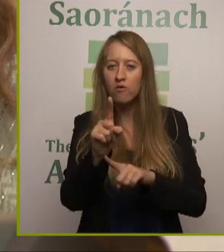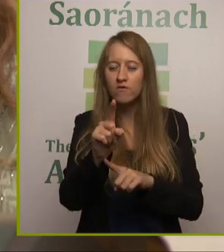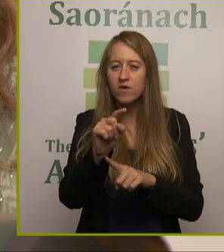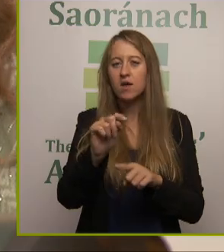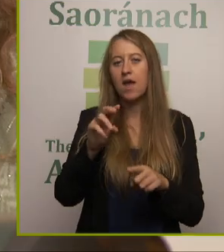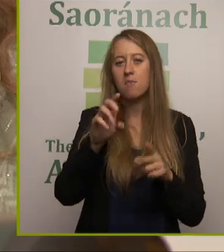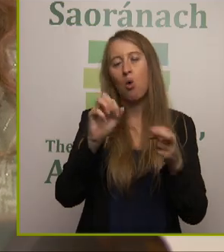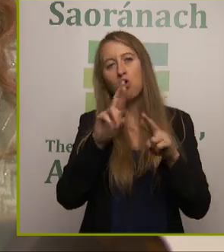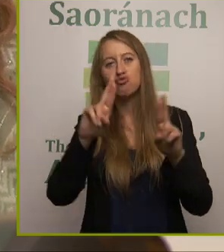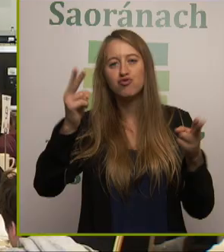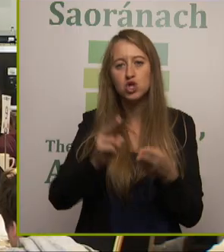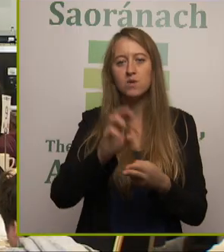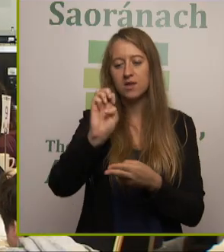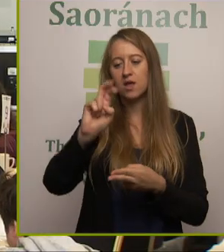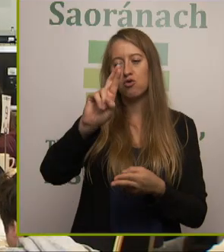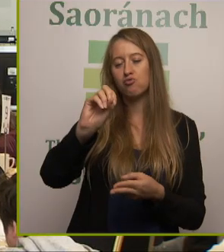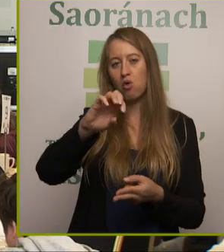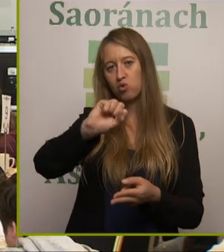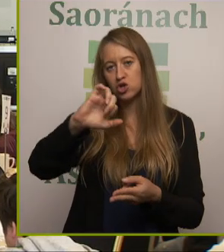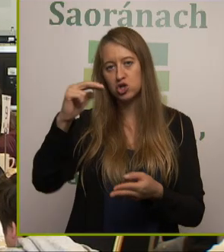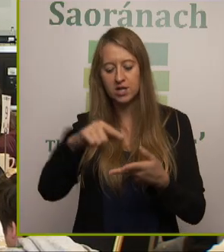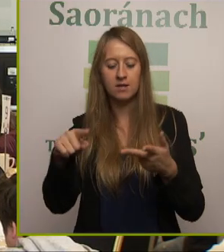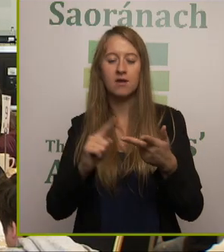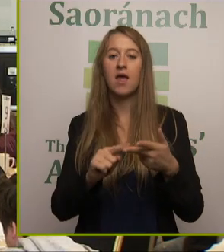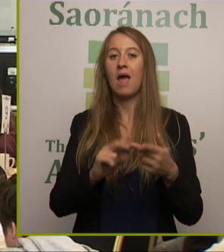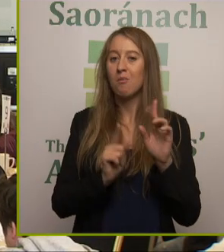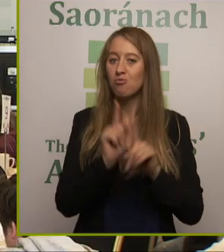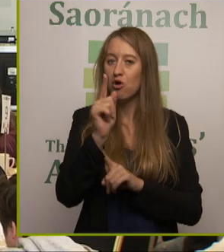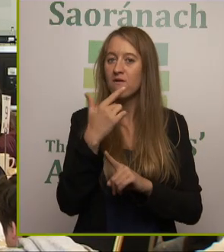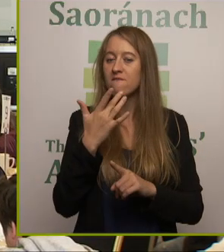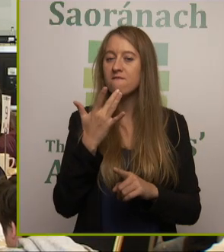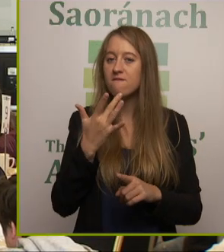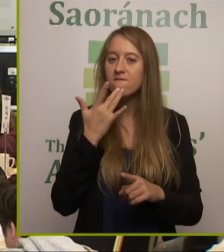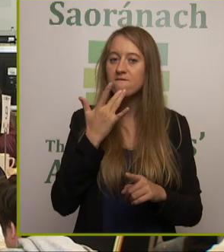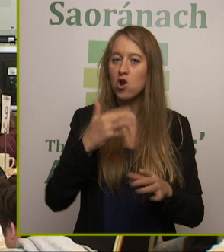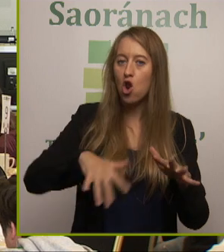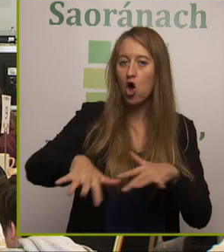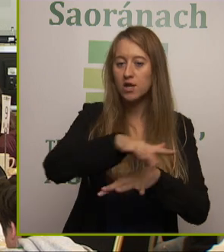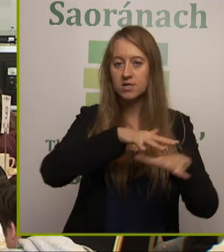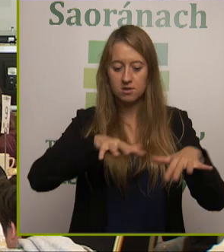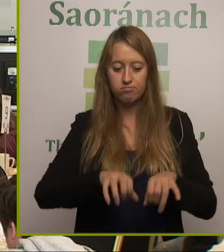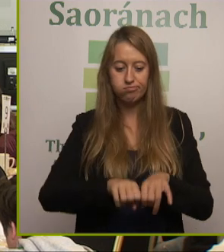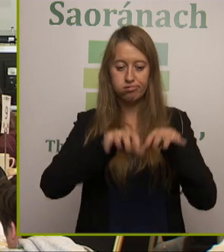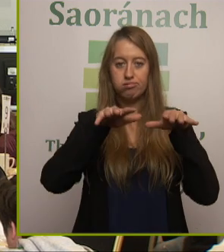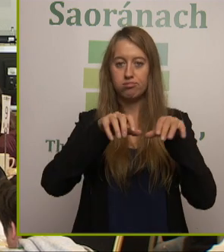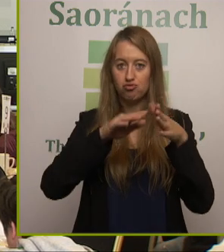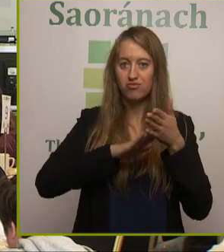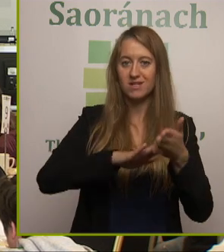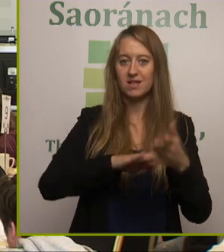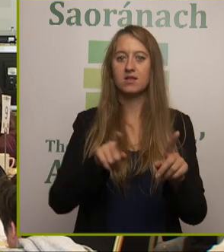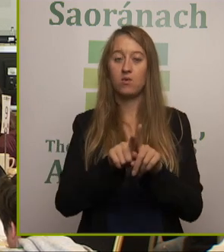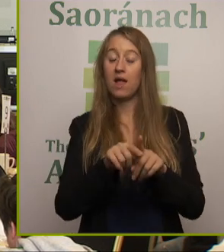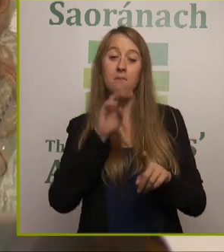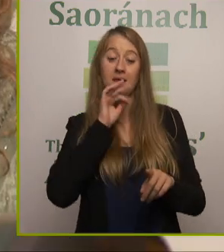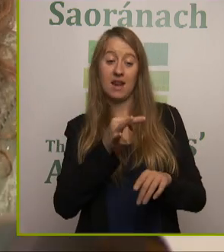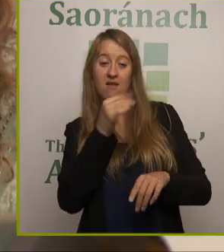along the banks to grow and it's also improving flood resilience. So there's a lot of co-benefits to doing a simple action like fencing